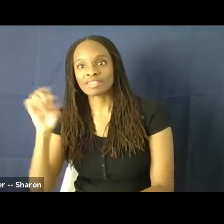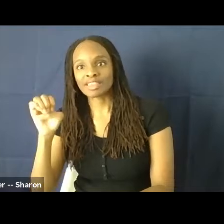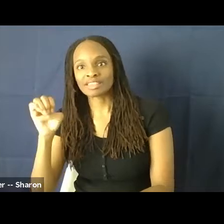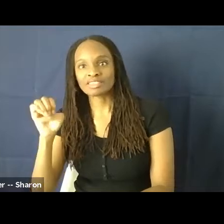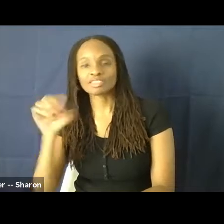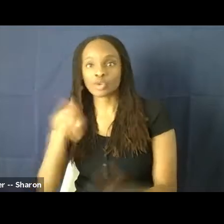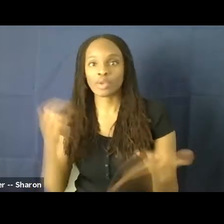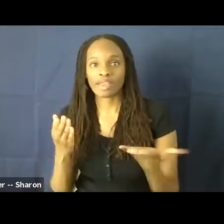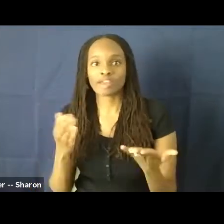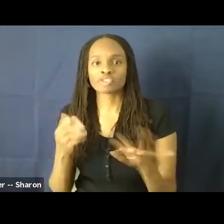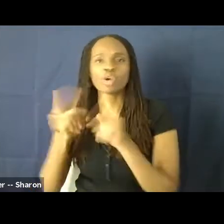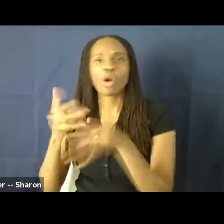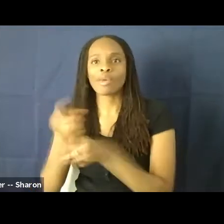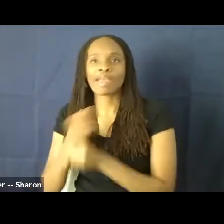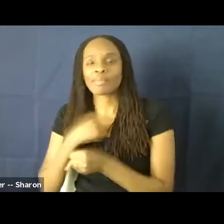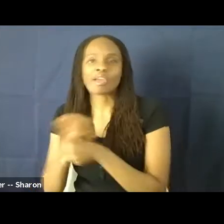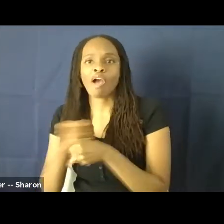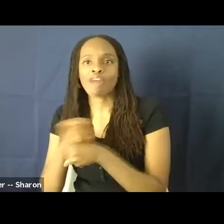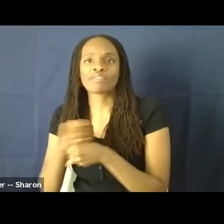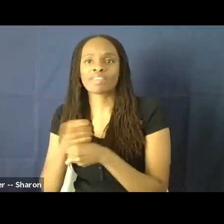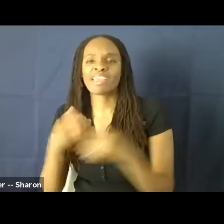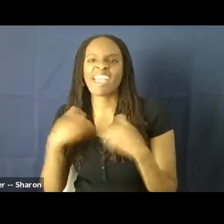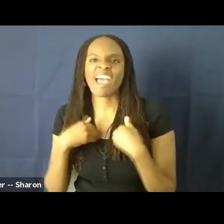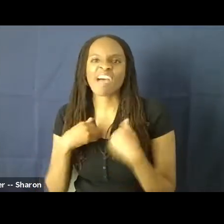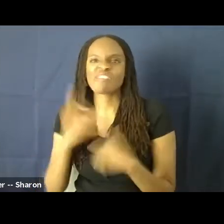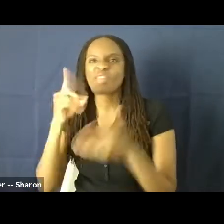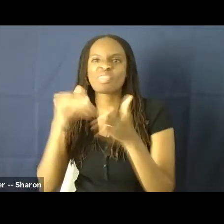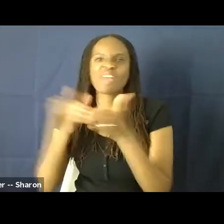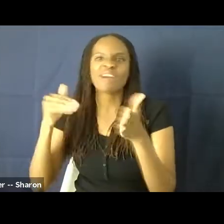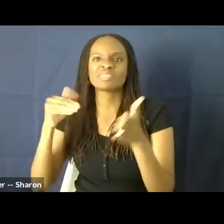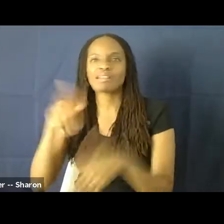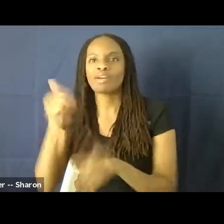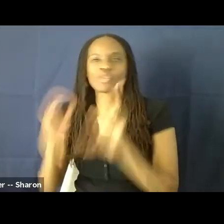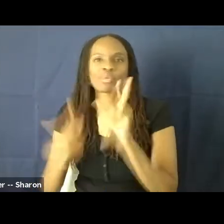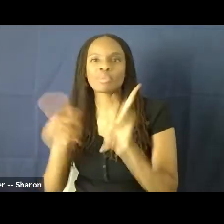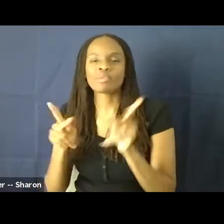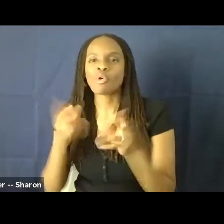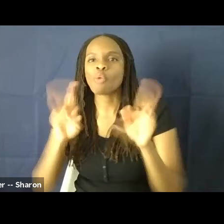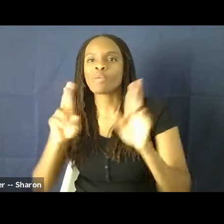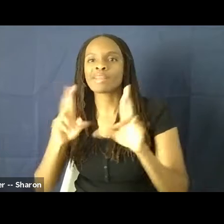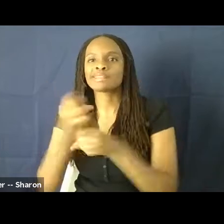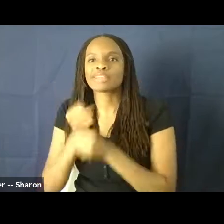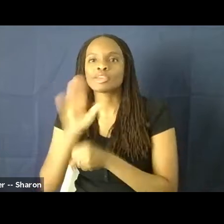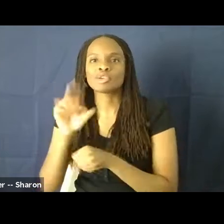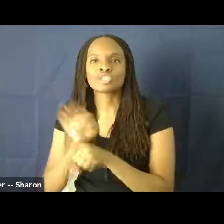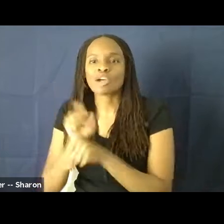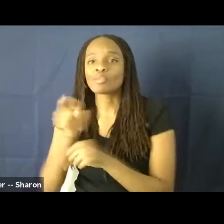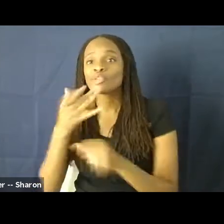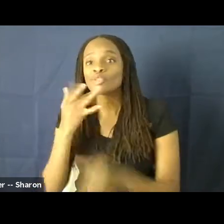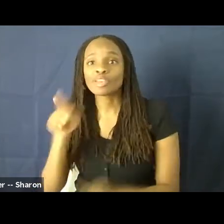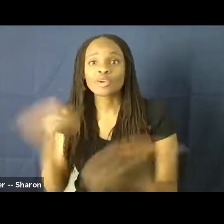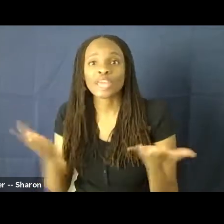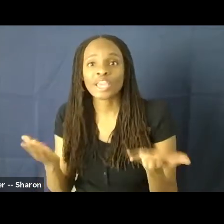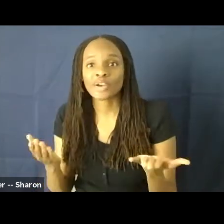coffee. There are a thousand other people who are ready to take your job. You're just lucky to be here. And I don't know